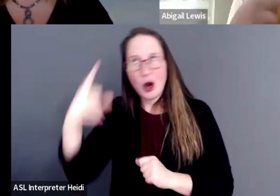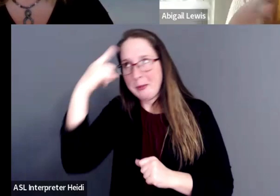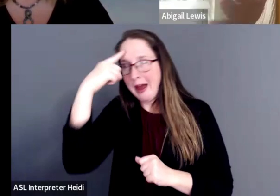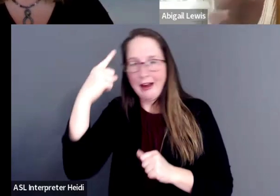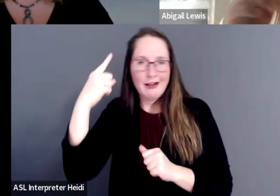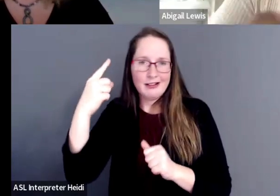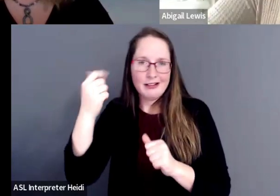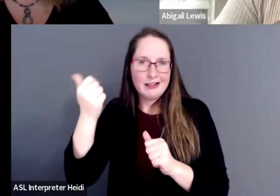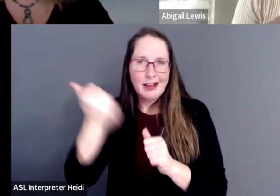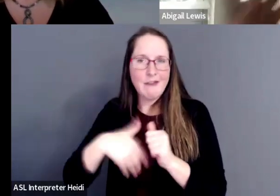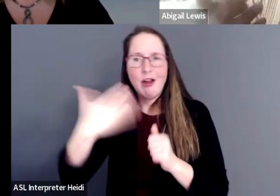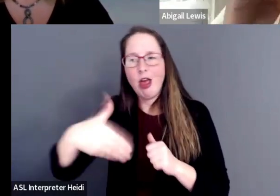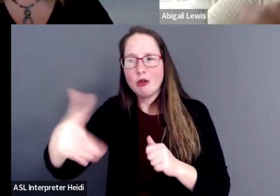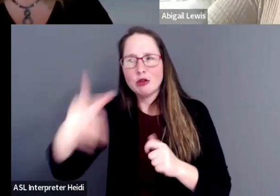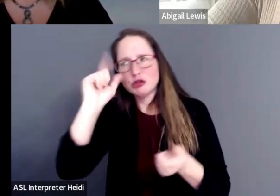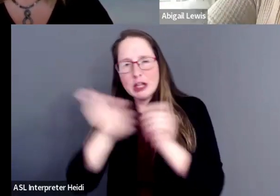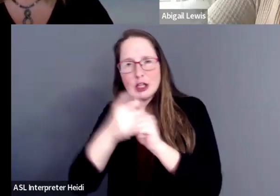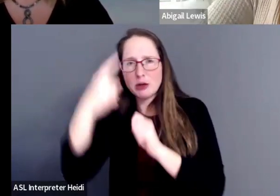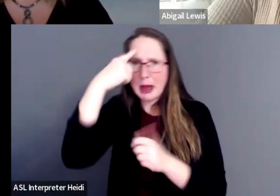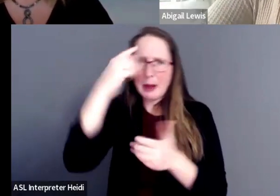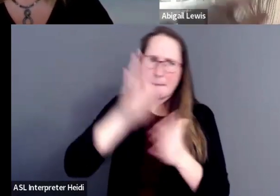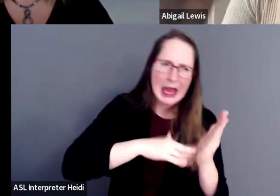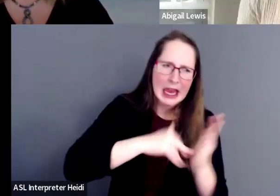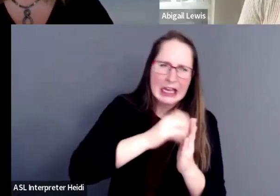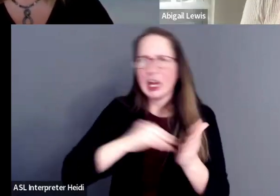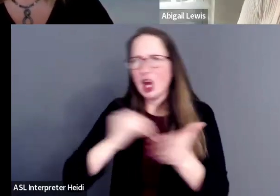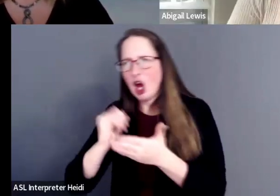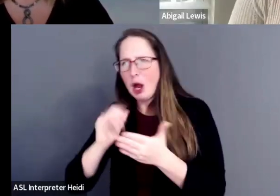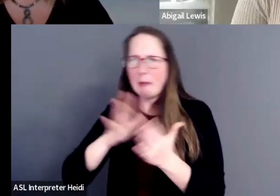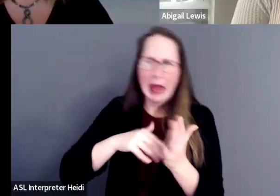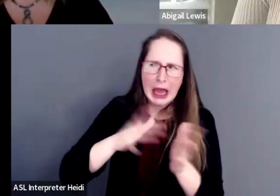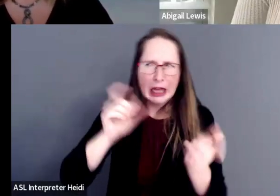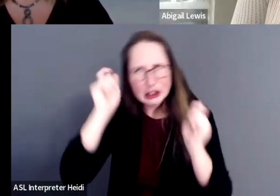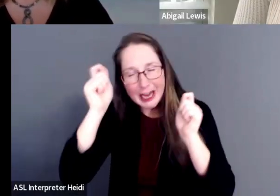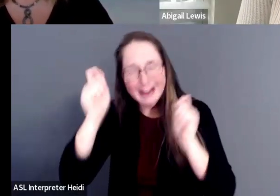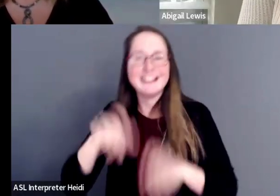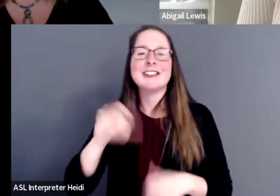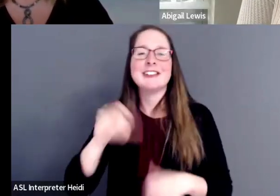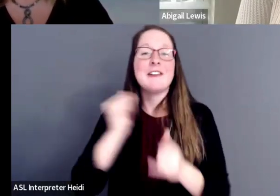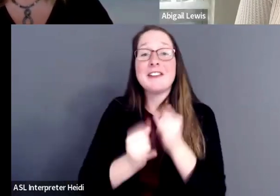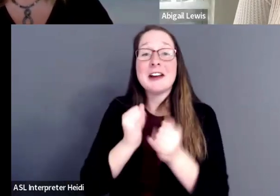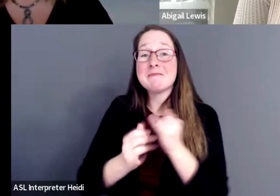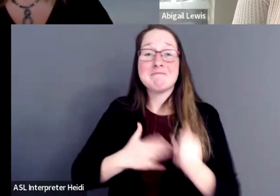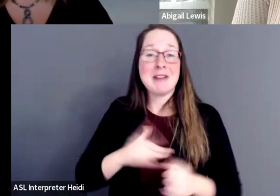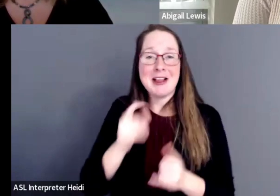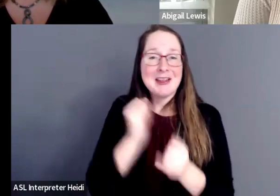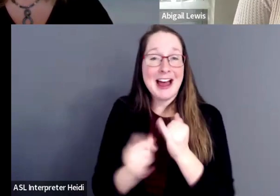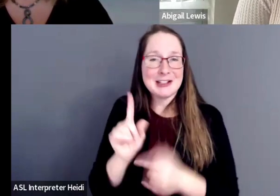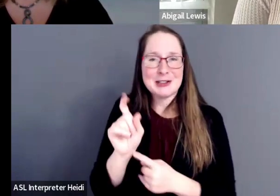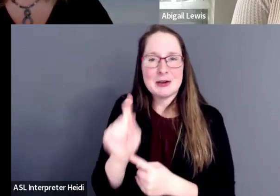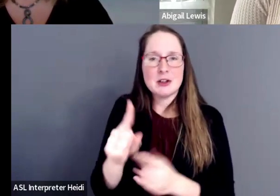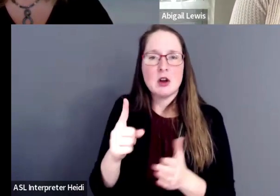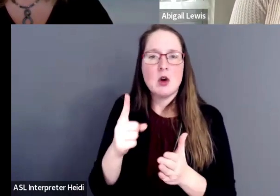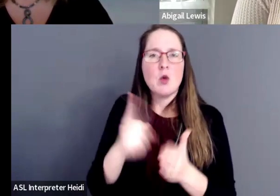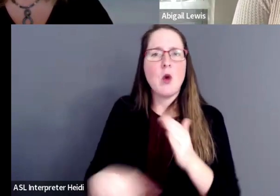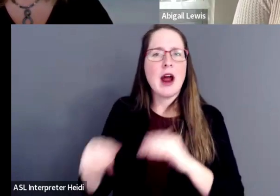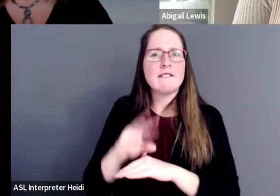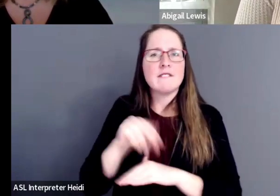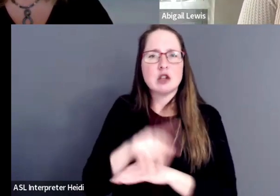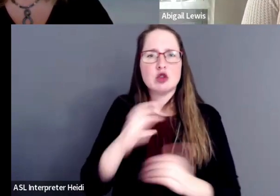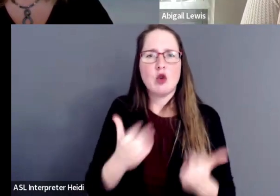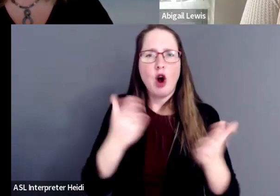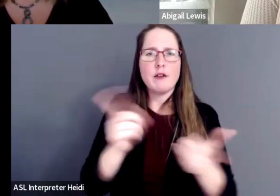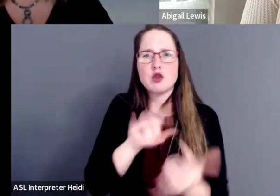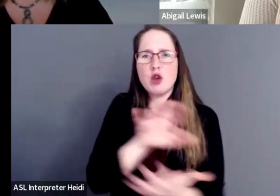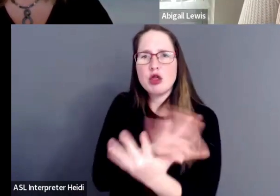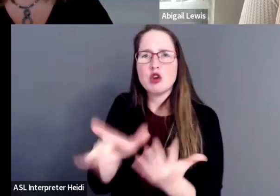now and then about painting. So finally, my last question is, what advice would you offer to those